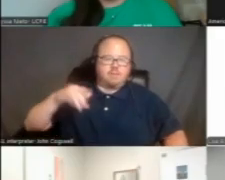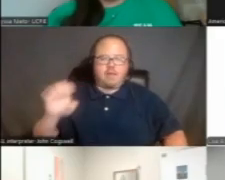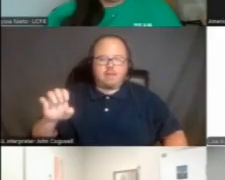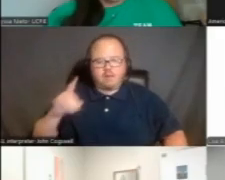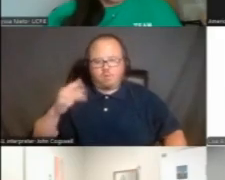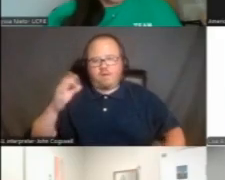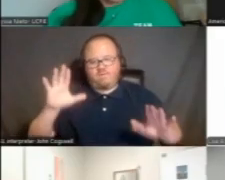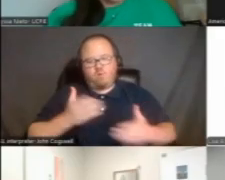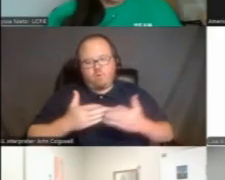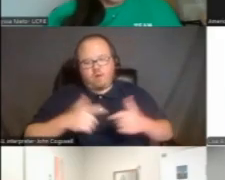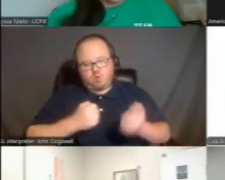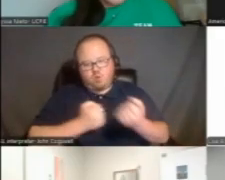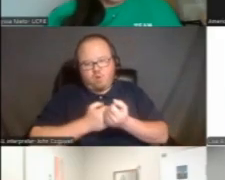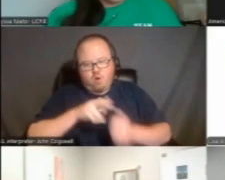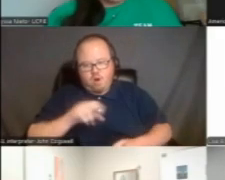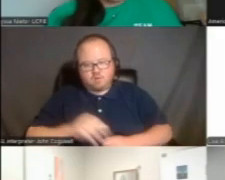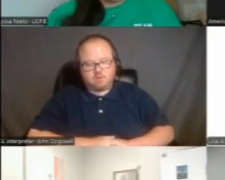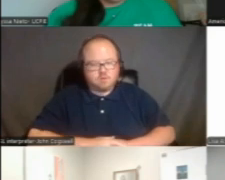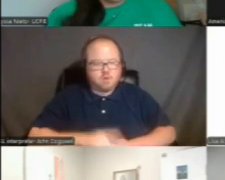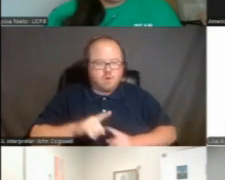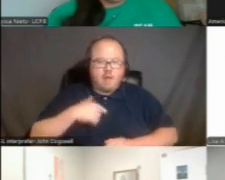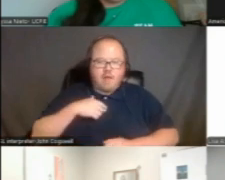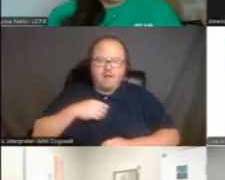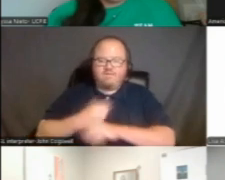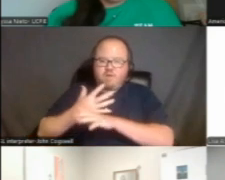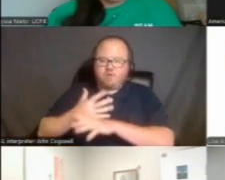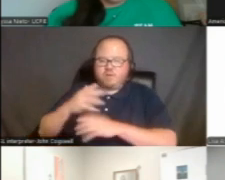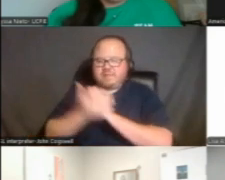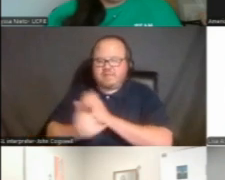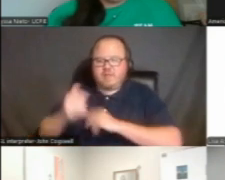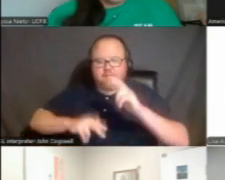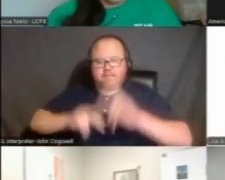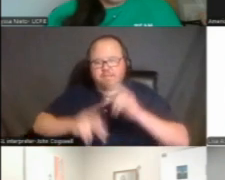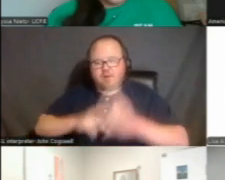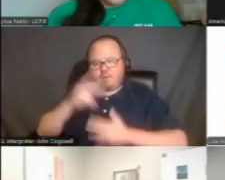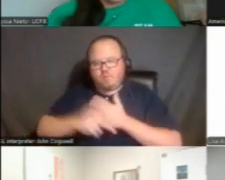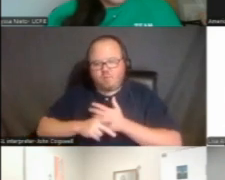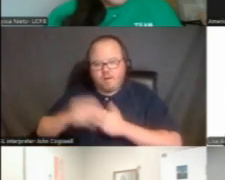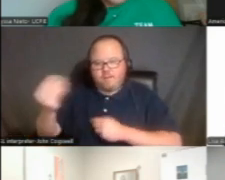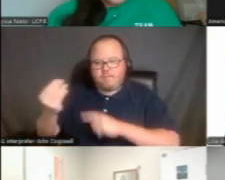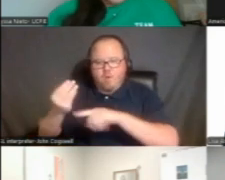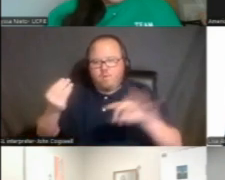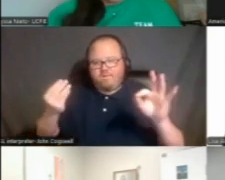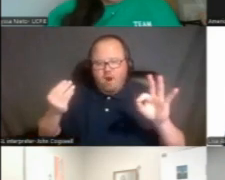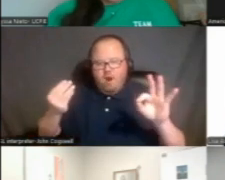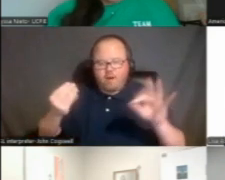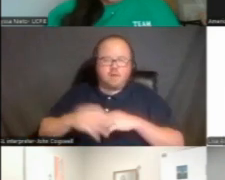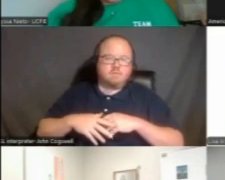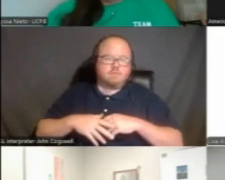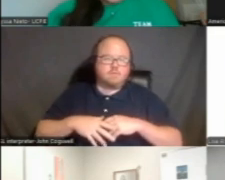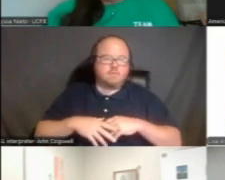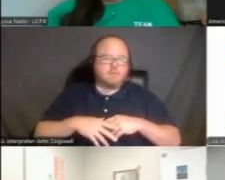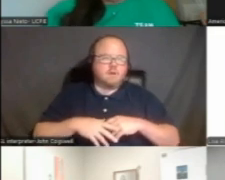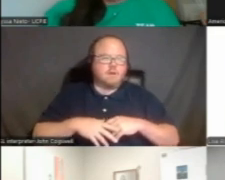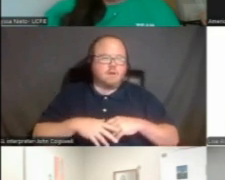that's one great way to support us. We also have our virtual skill builders programs going on Monday through Friday as always. And then,